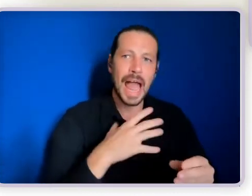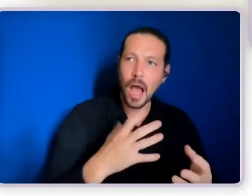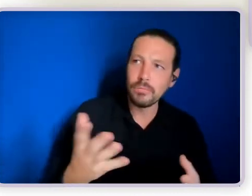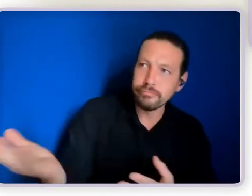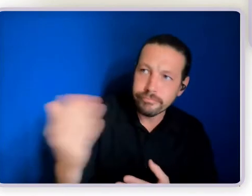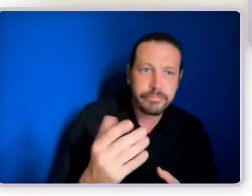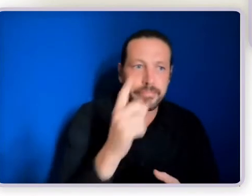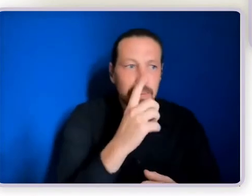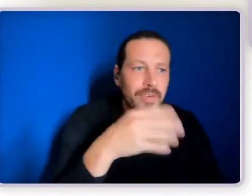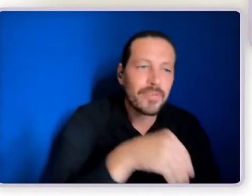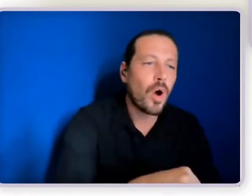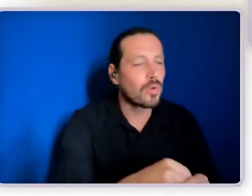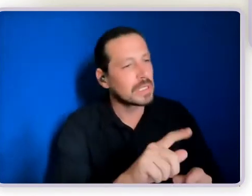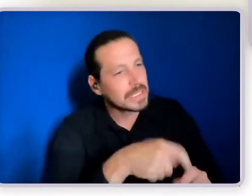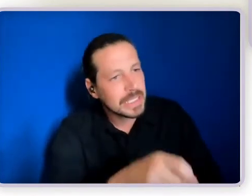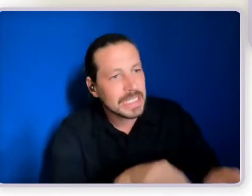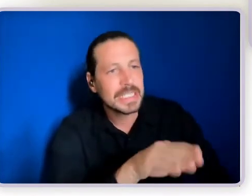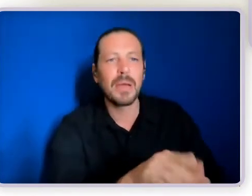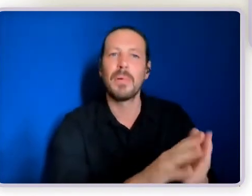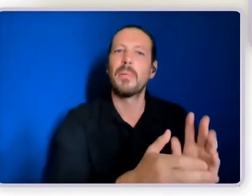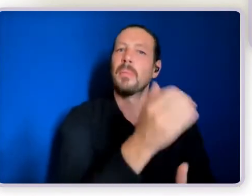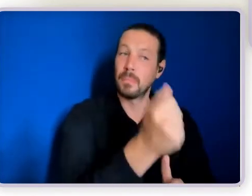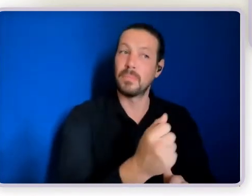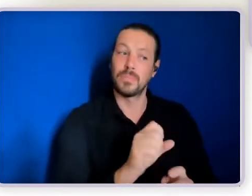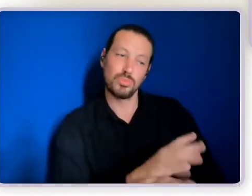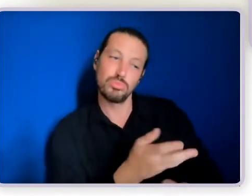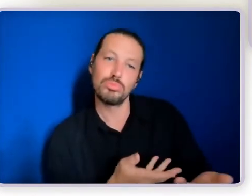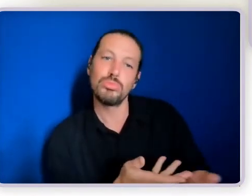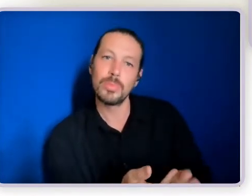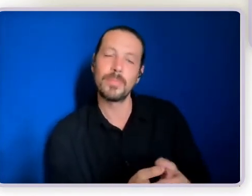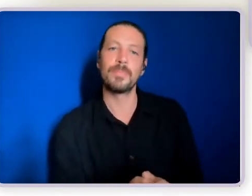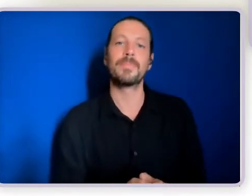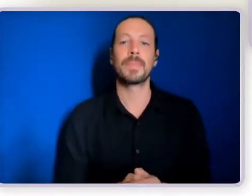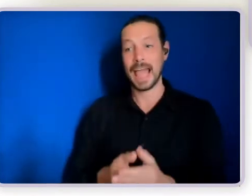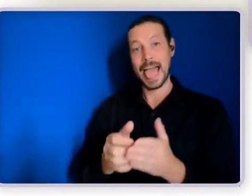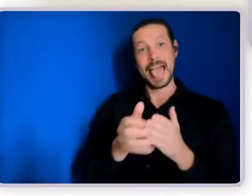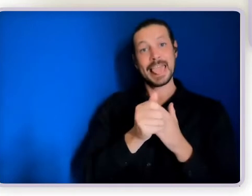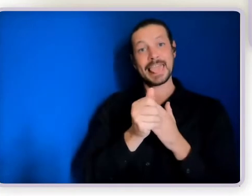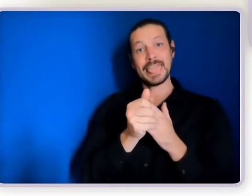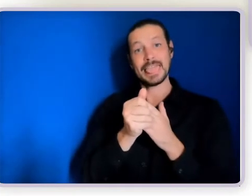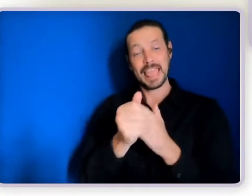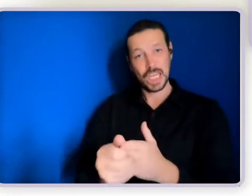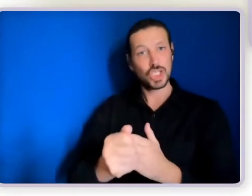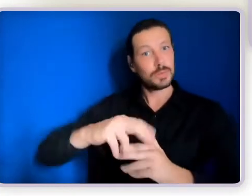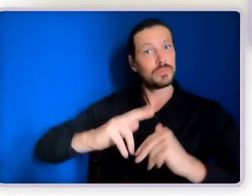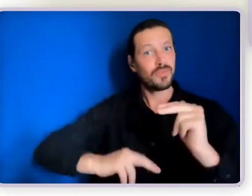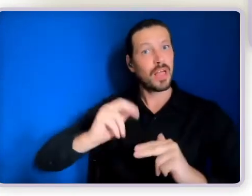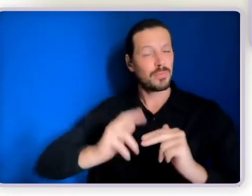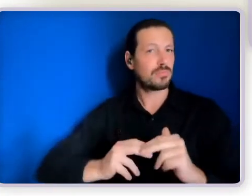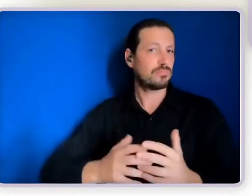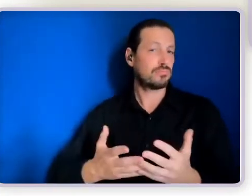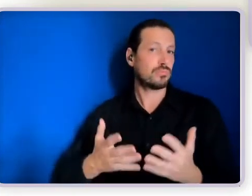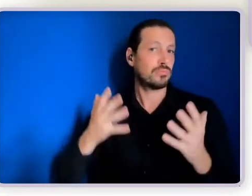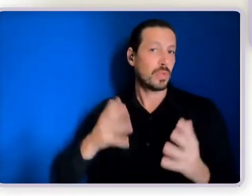steps in order to achieve that. We do a lot of leadership development, again, of people supporting people with disabilities and or their